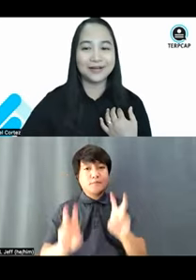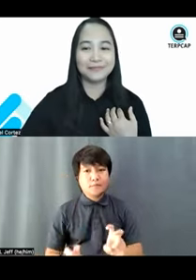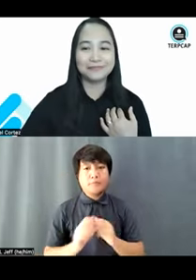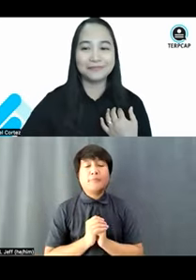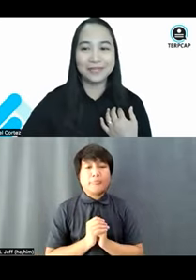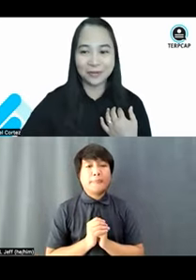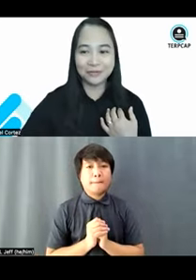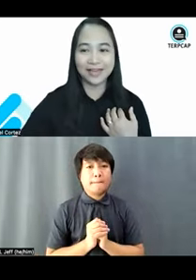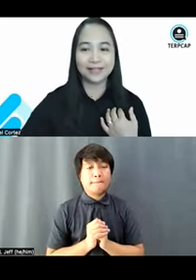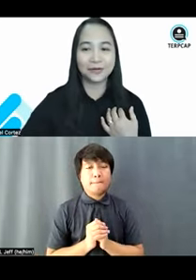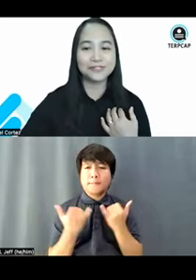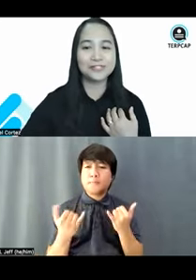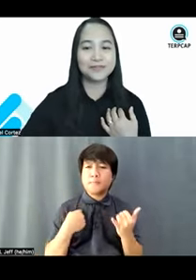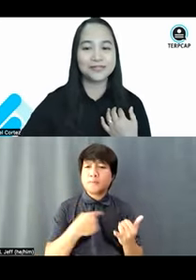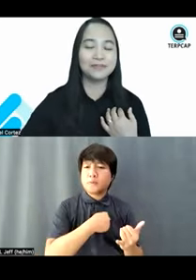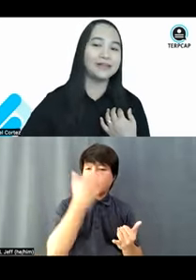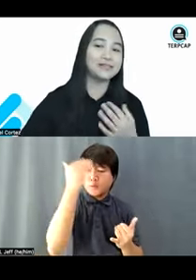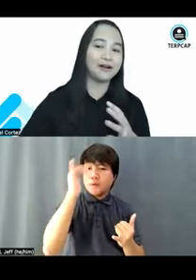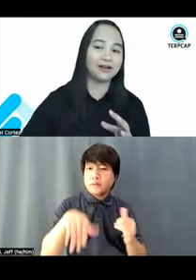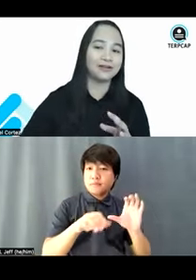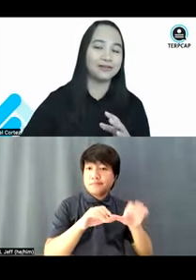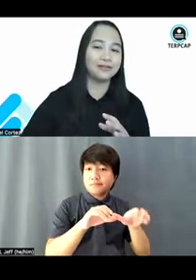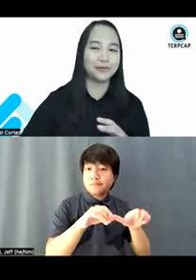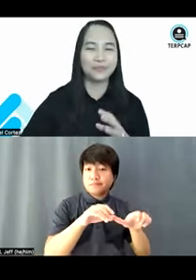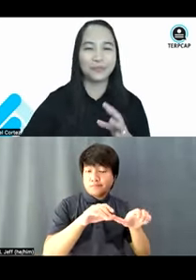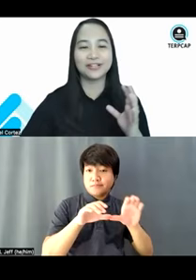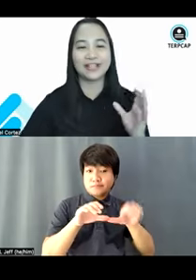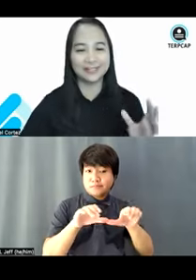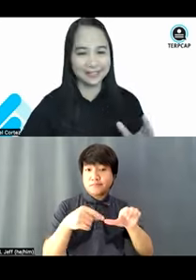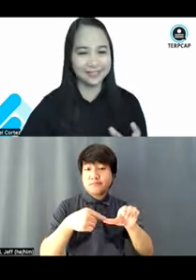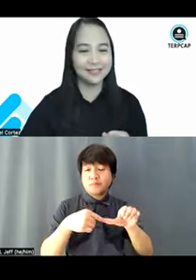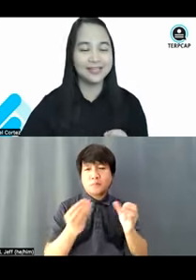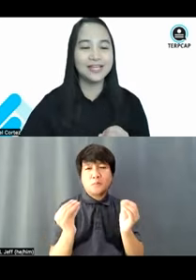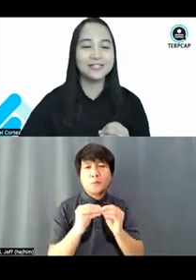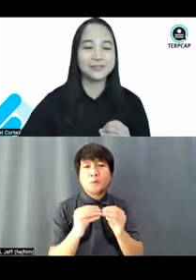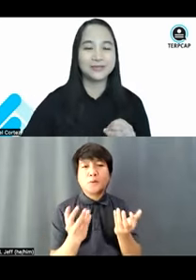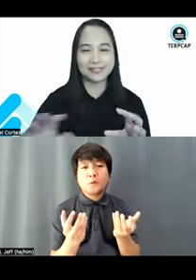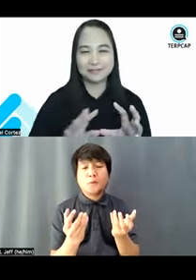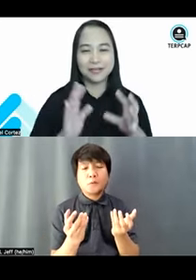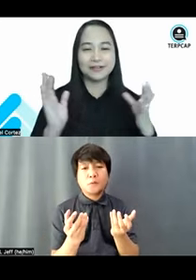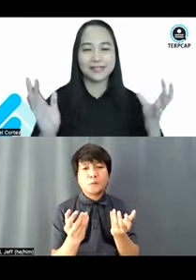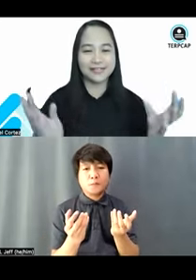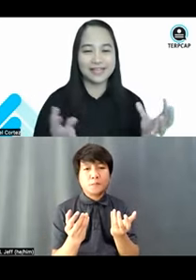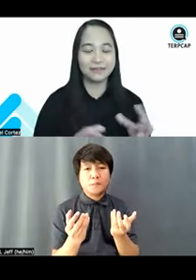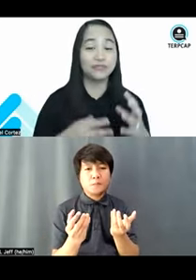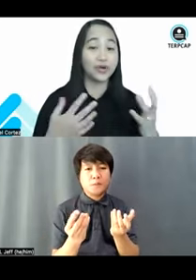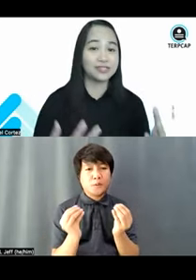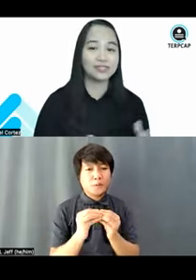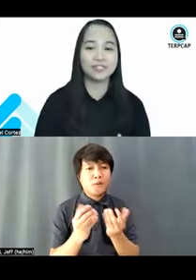we know that persons with disabilities are, you know, more likely to experience